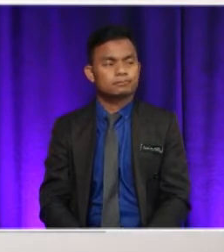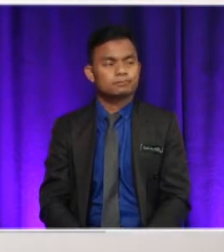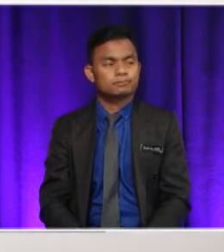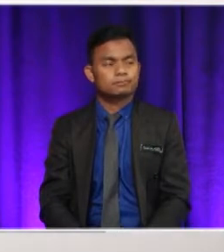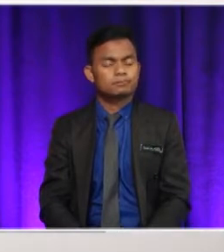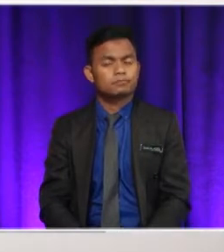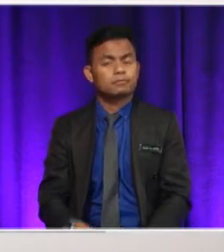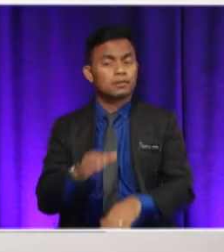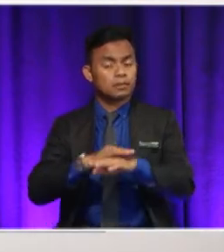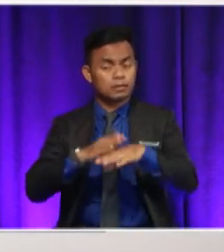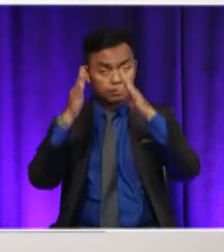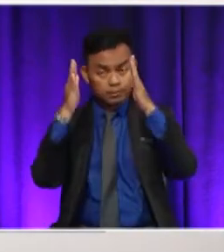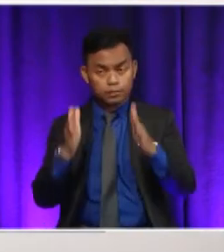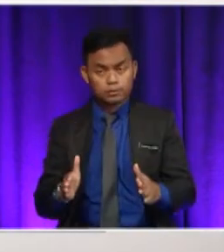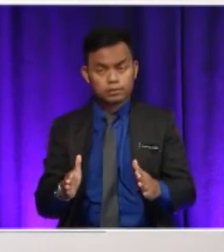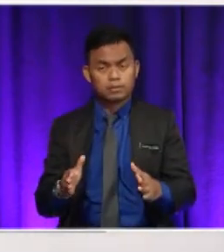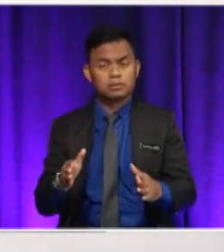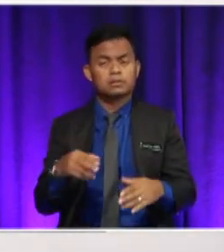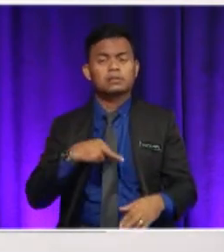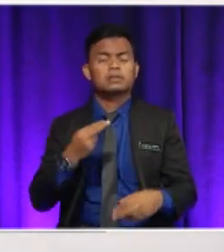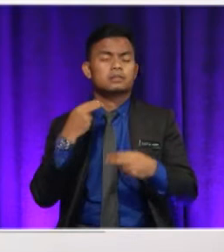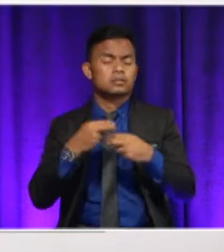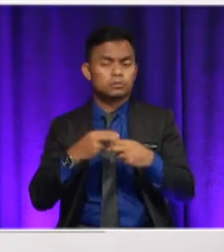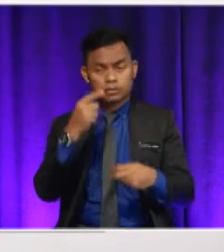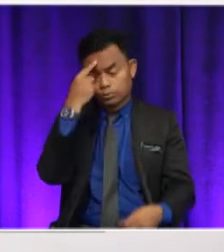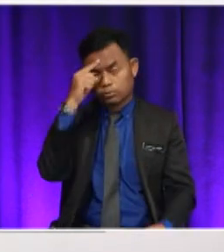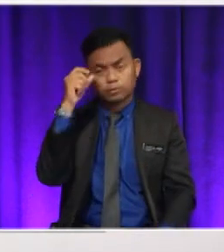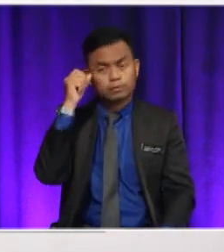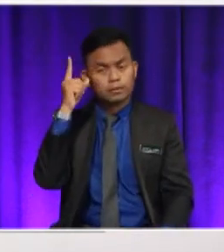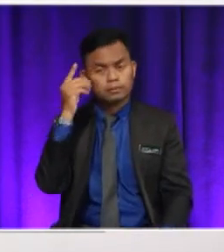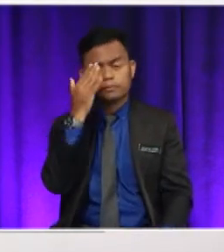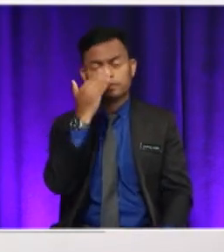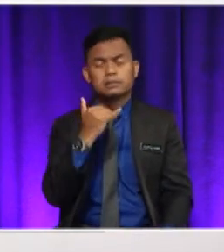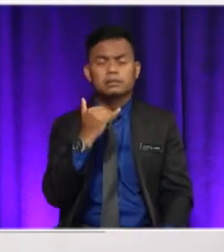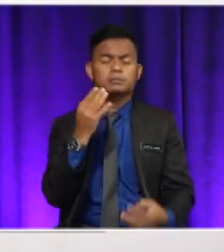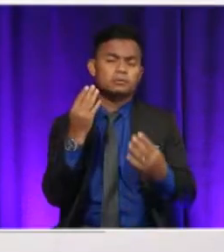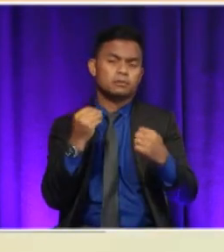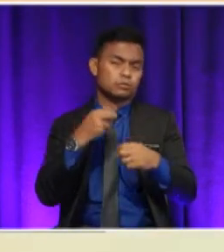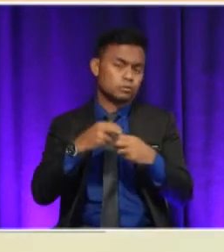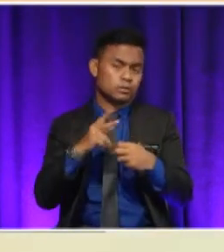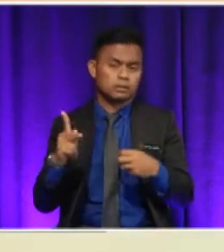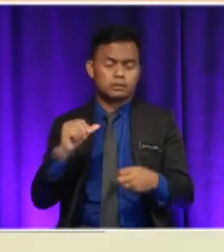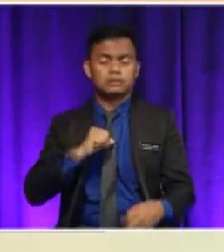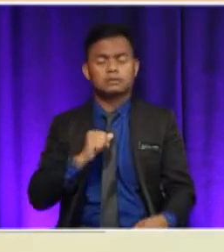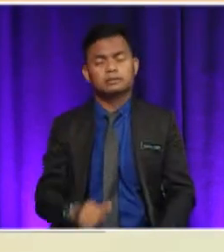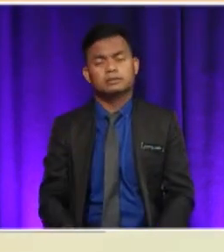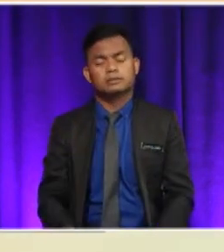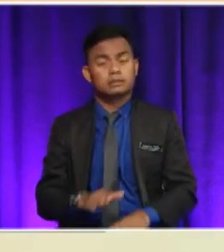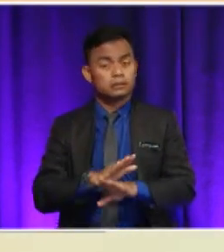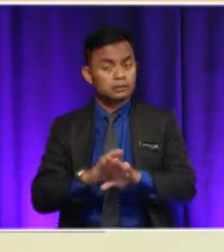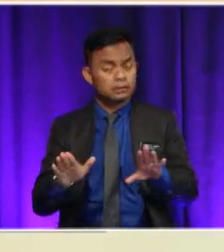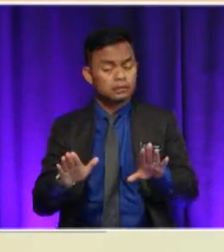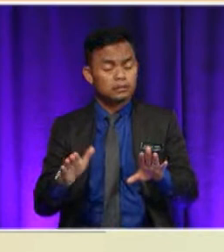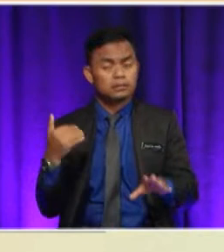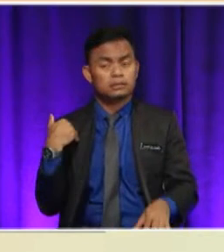Many people found it difficult to understand why Staford wanted to put his life in danger. He explained that no one had